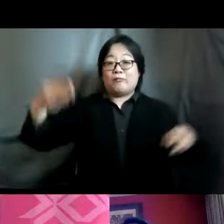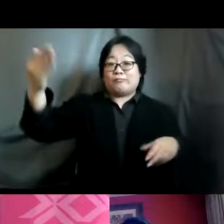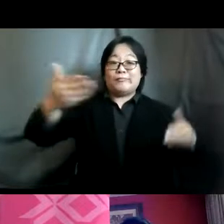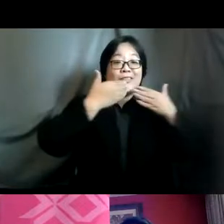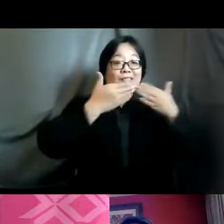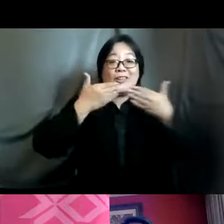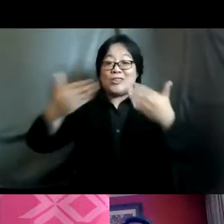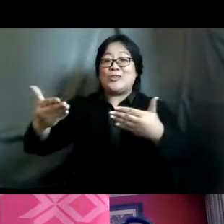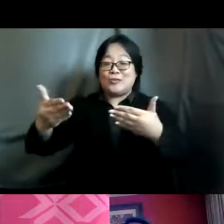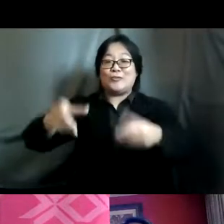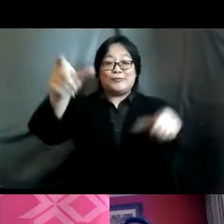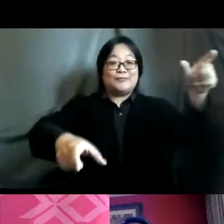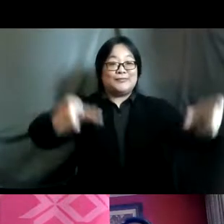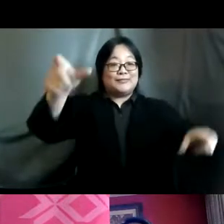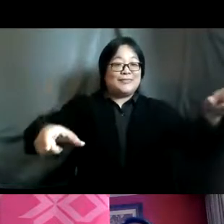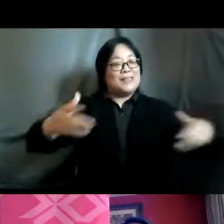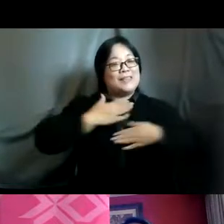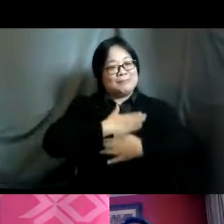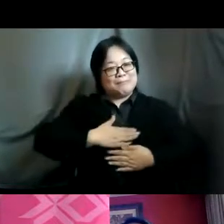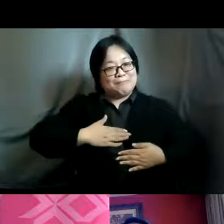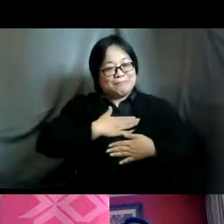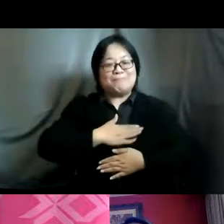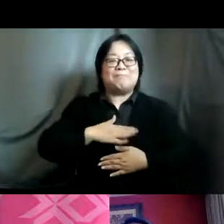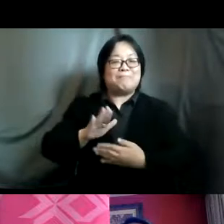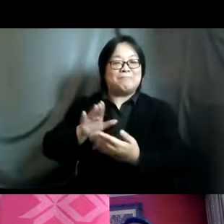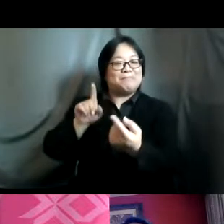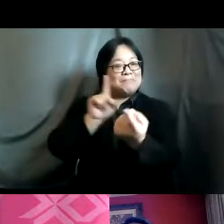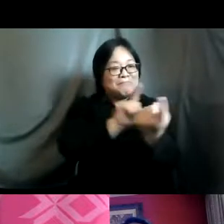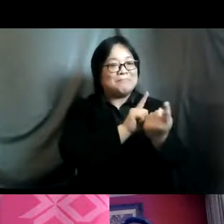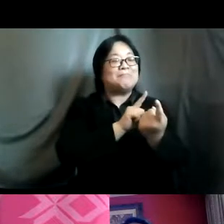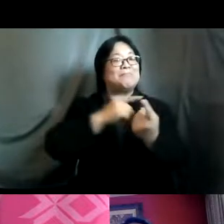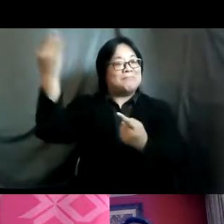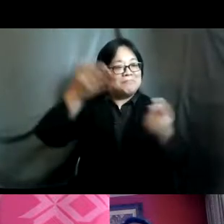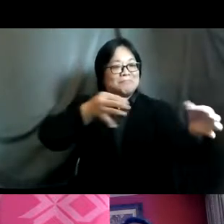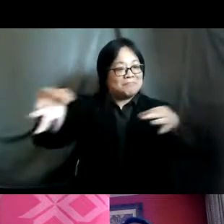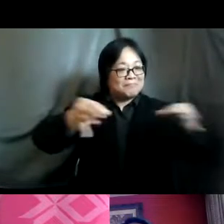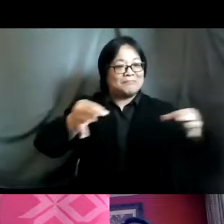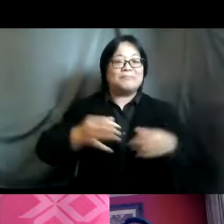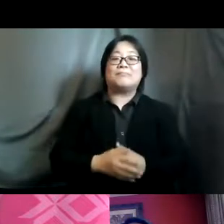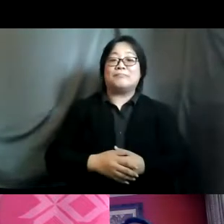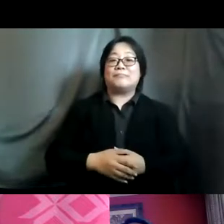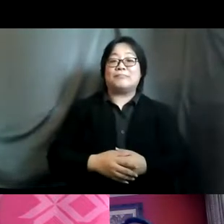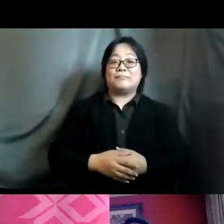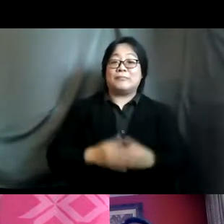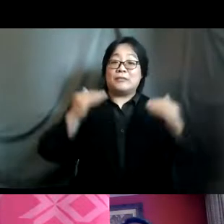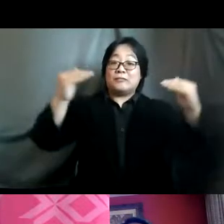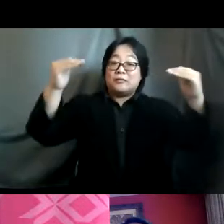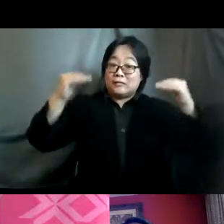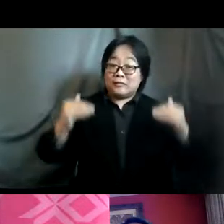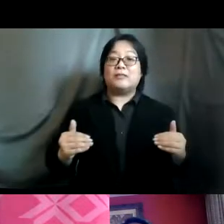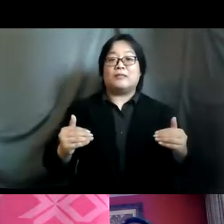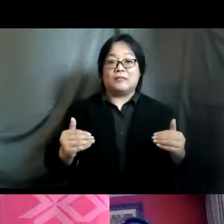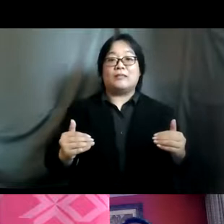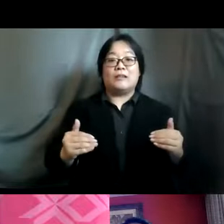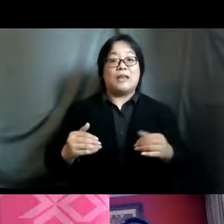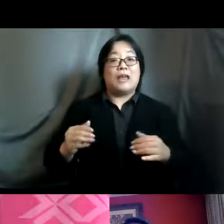speakers it's an absolute pleasure having you share your insights and expertise with us ladies and gentlemen moving on now into the